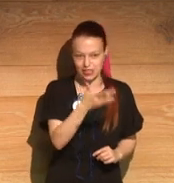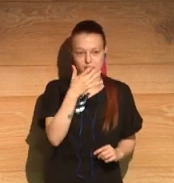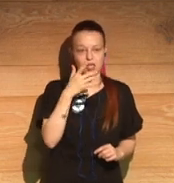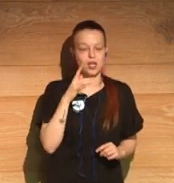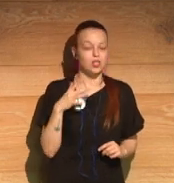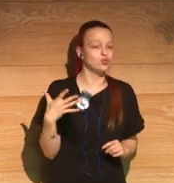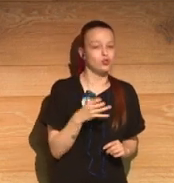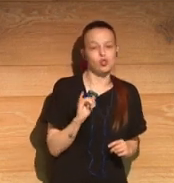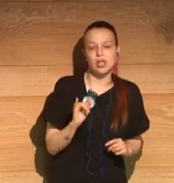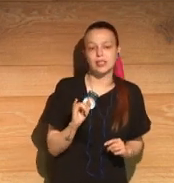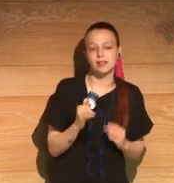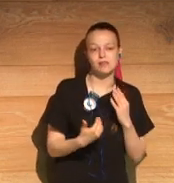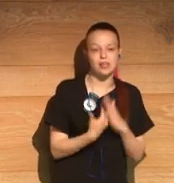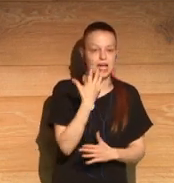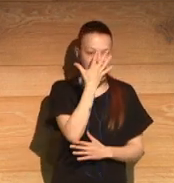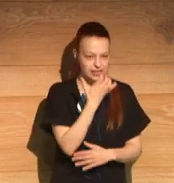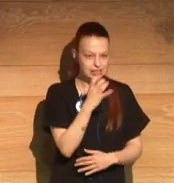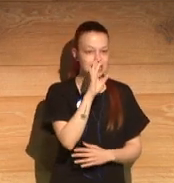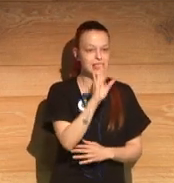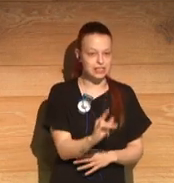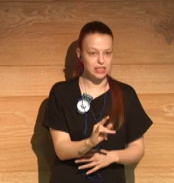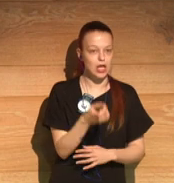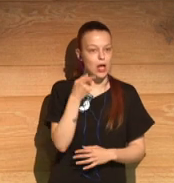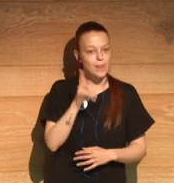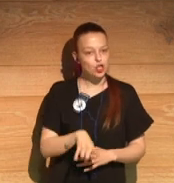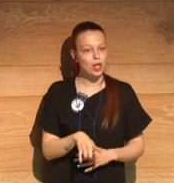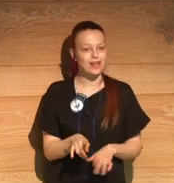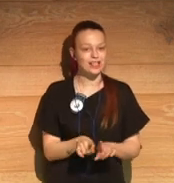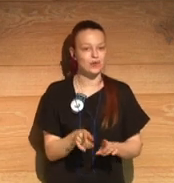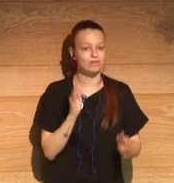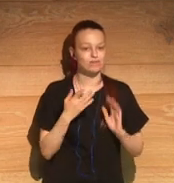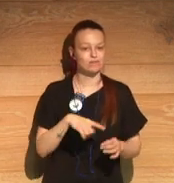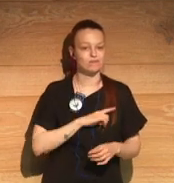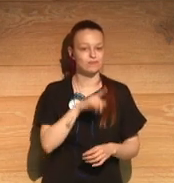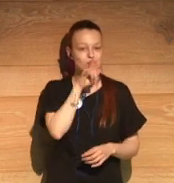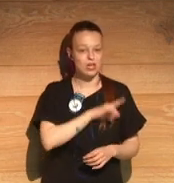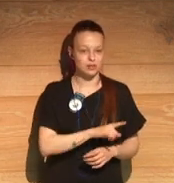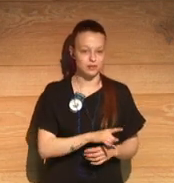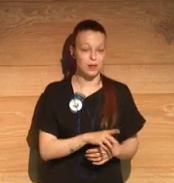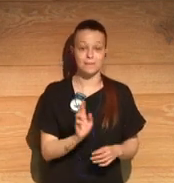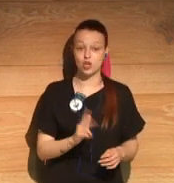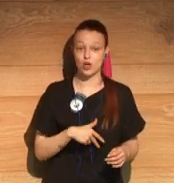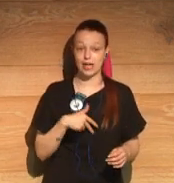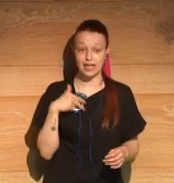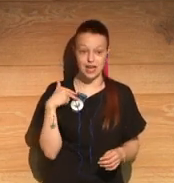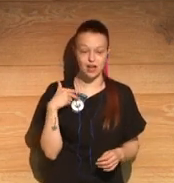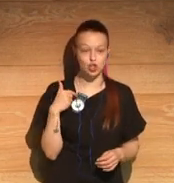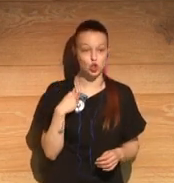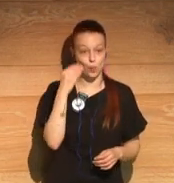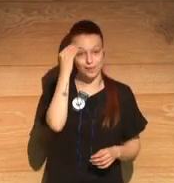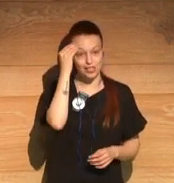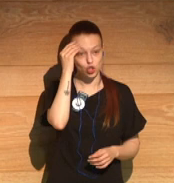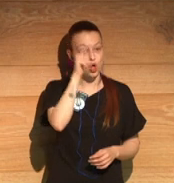people who've treated us poorly. But in general, I think people are kind and thoughtful.